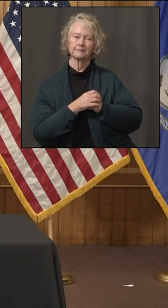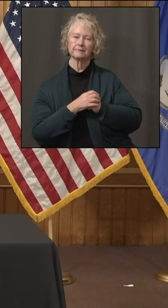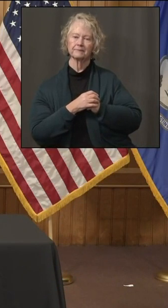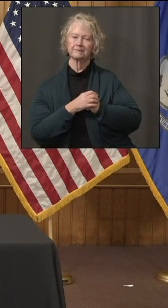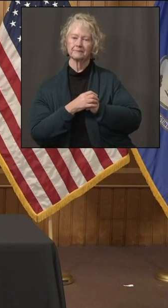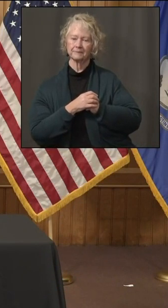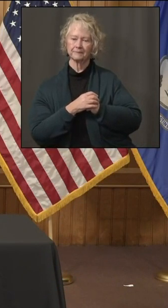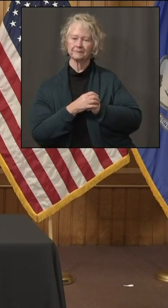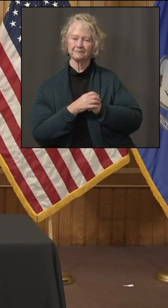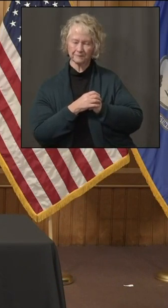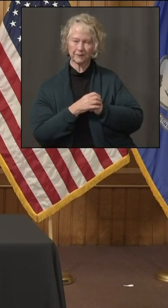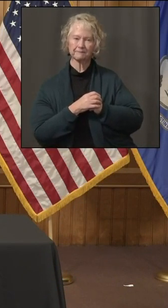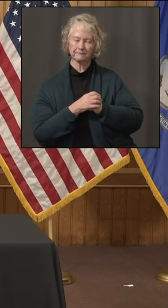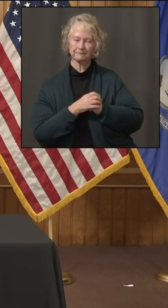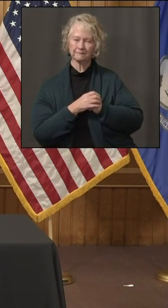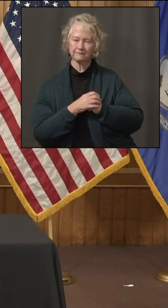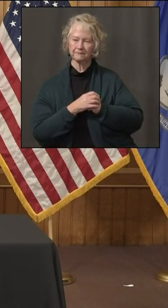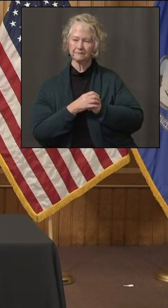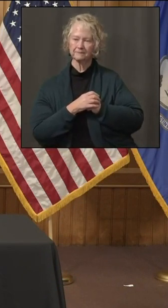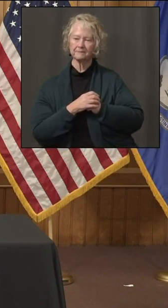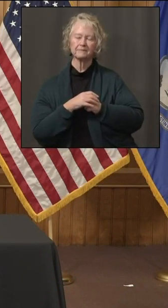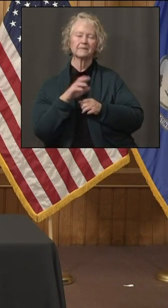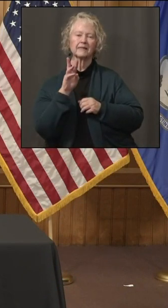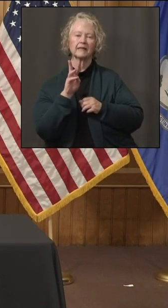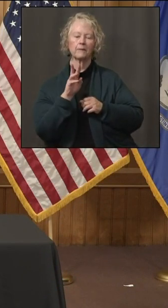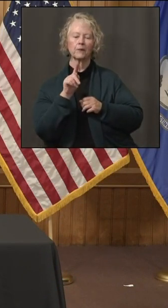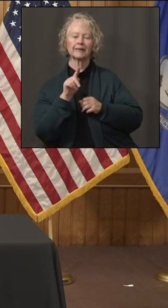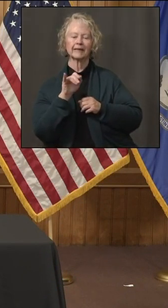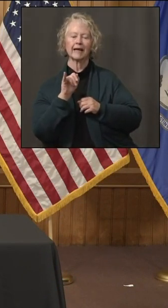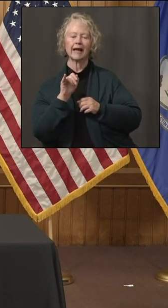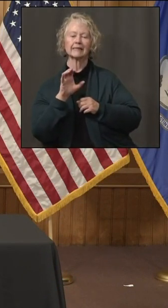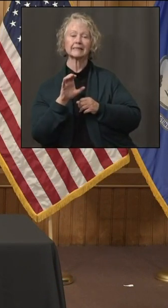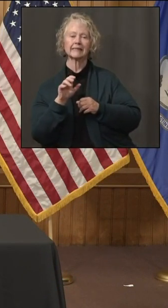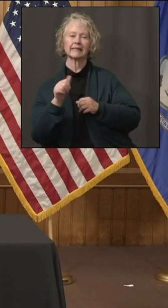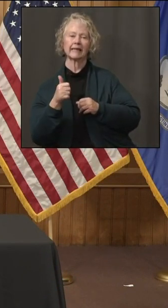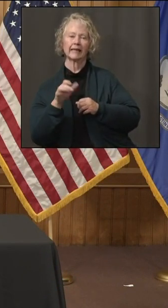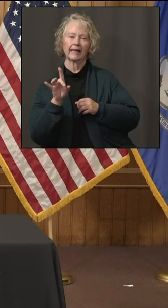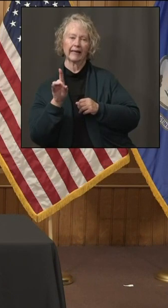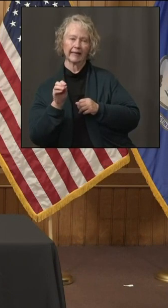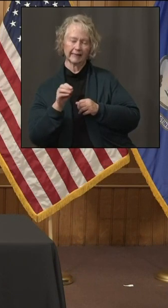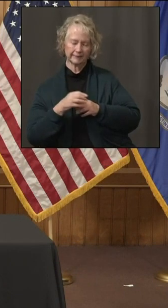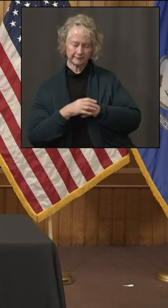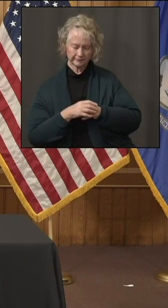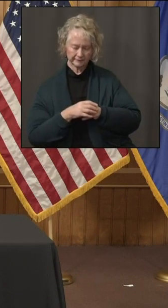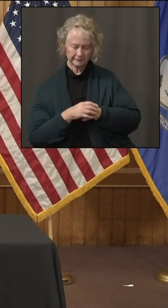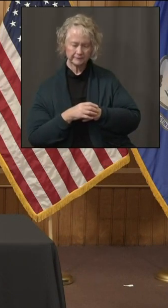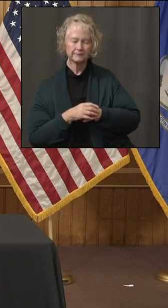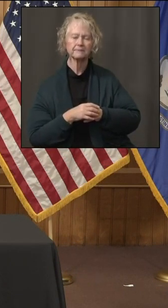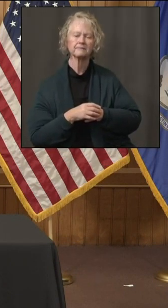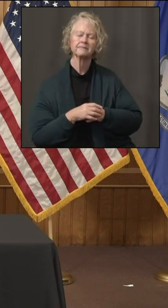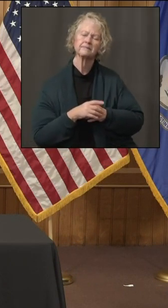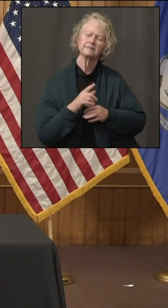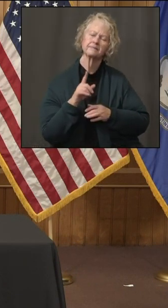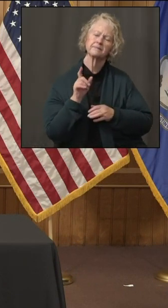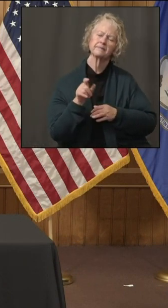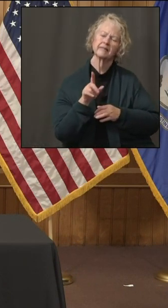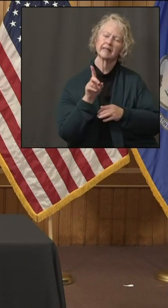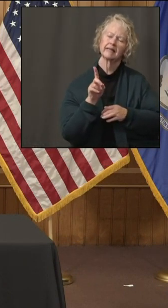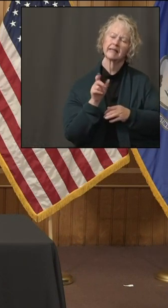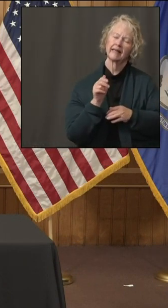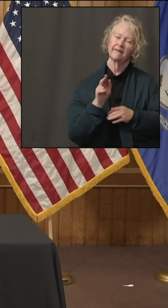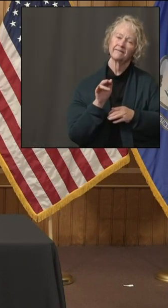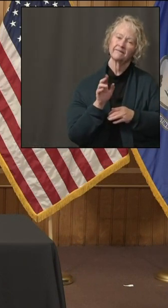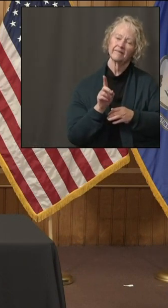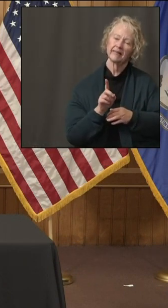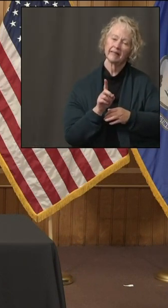All right. All right. WTIC 1080 News. Hi. David, how tough could this